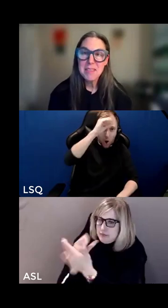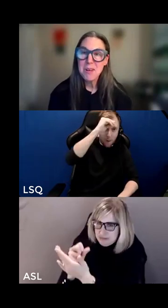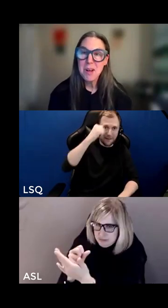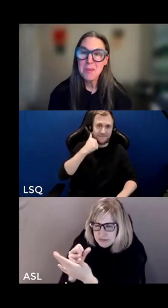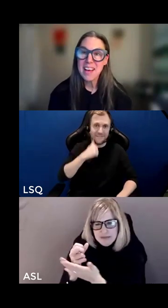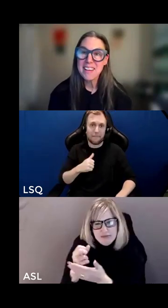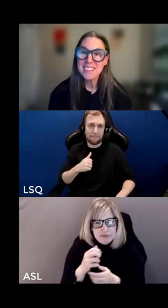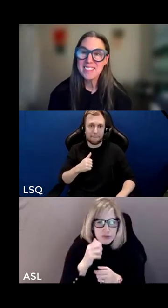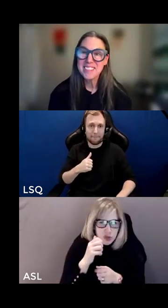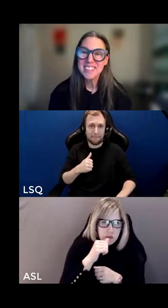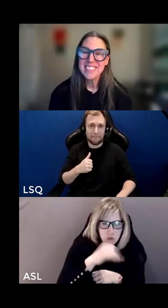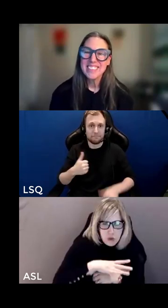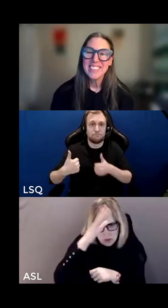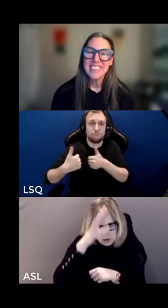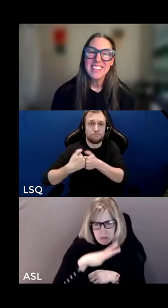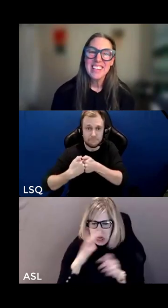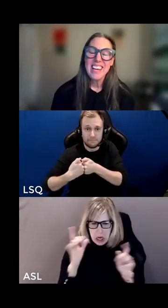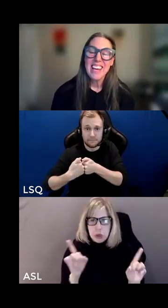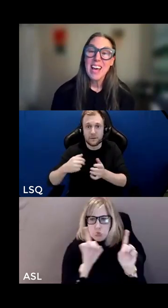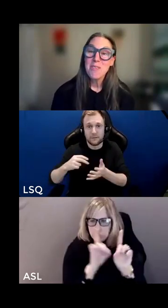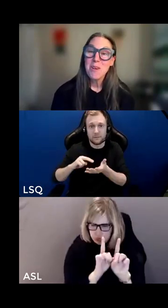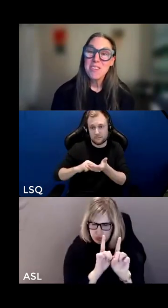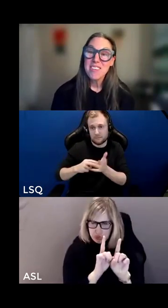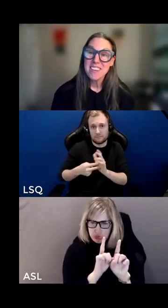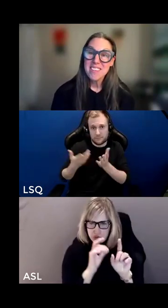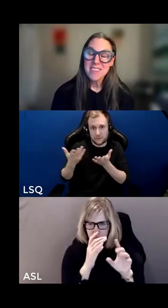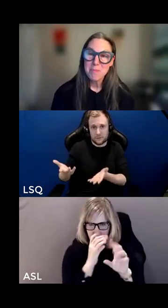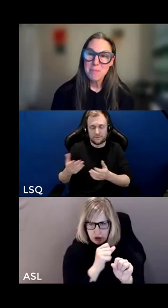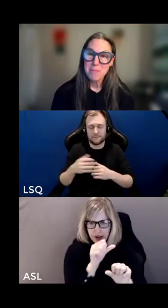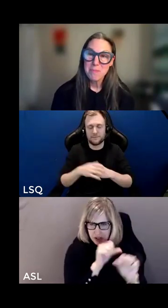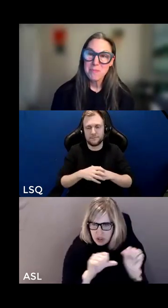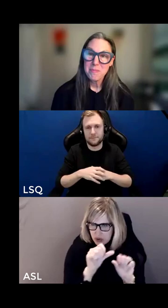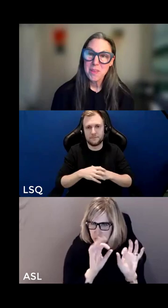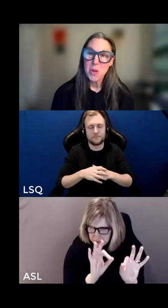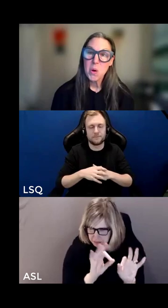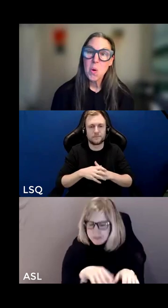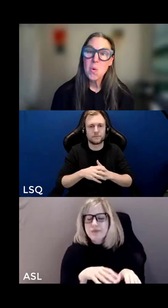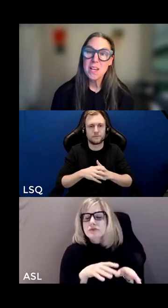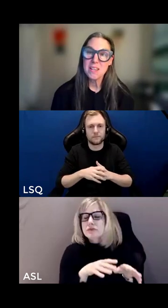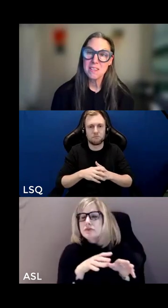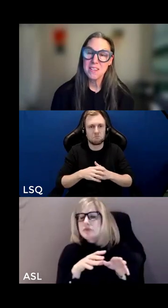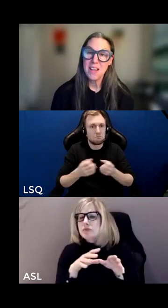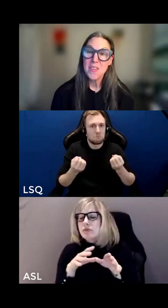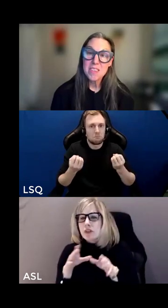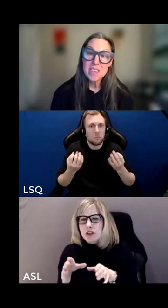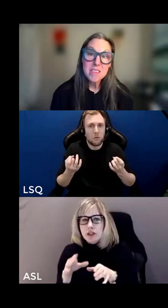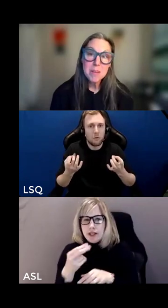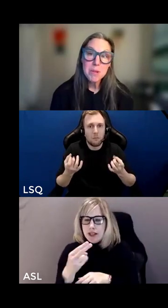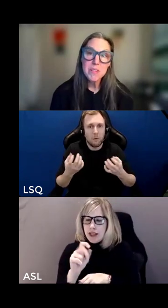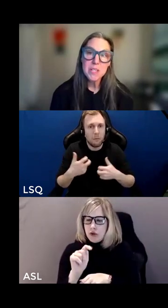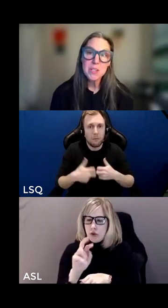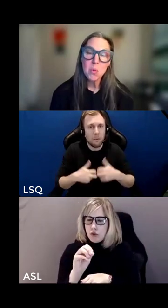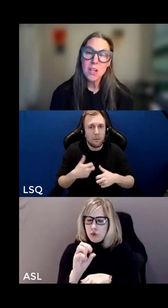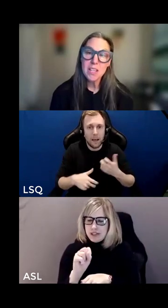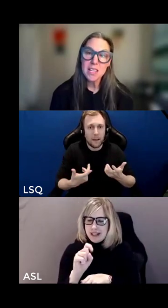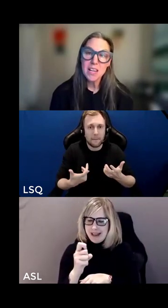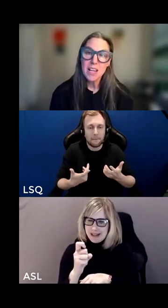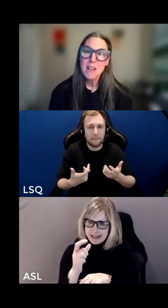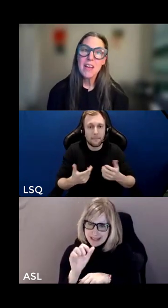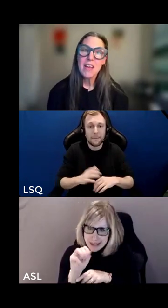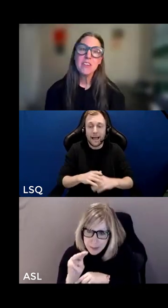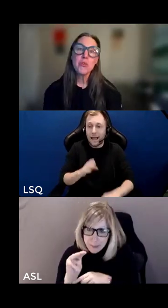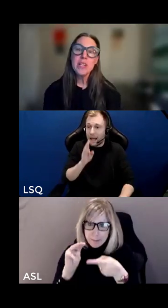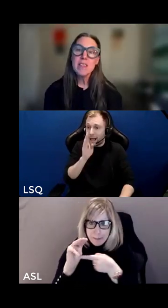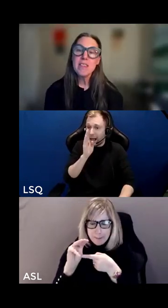nothing wrong with that heterosexism the coin the system of inequality